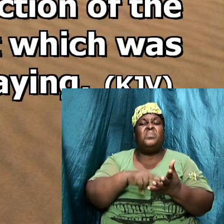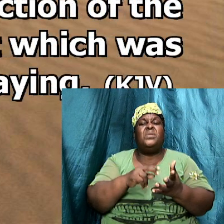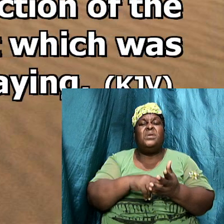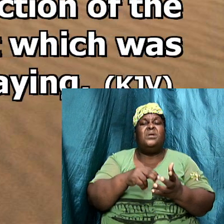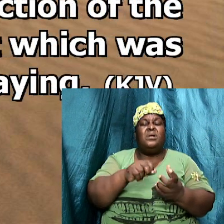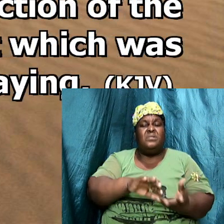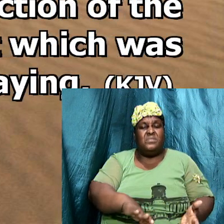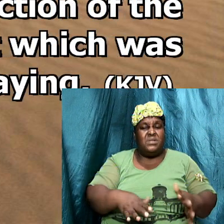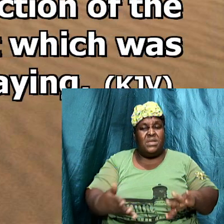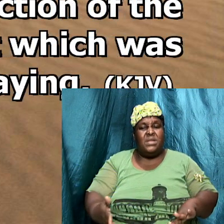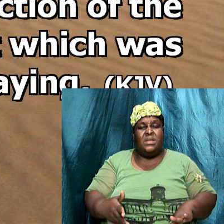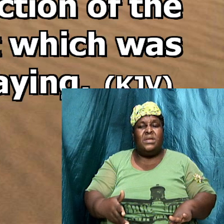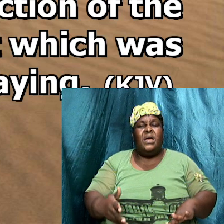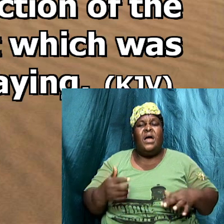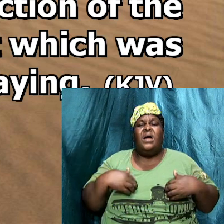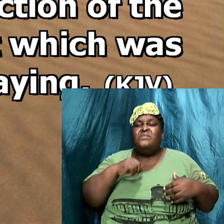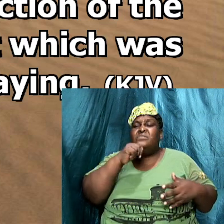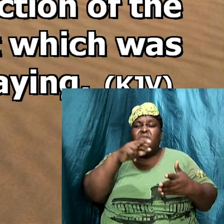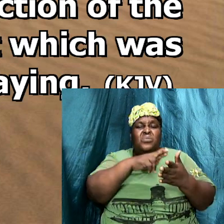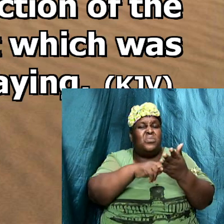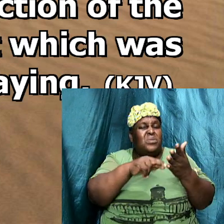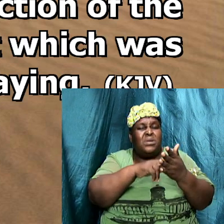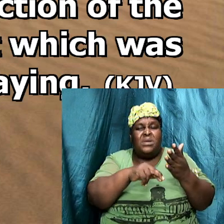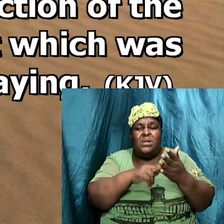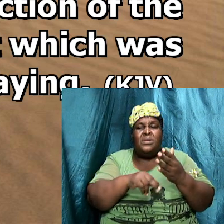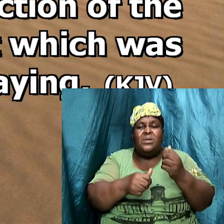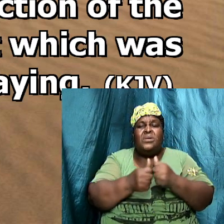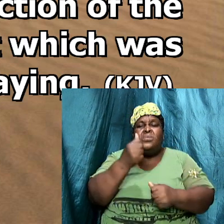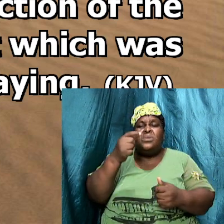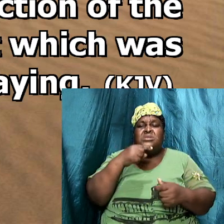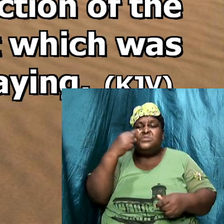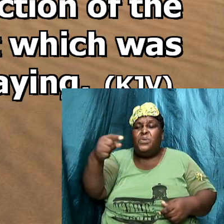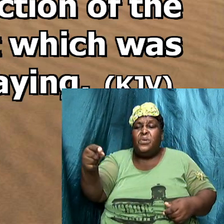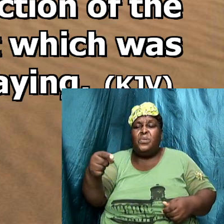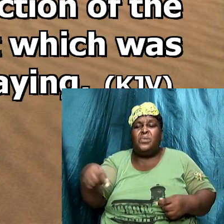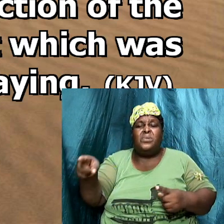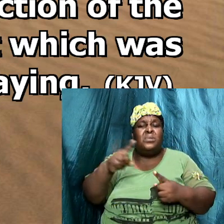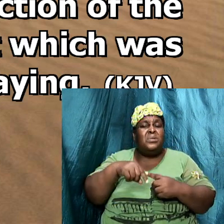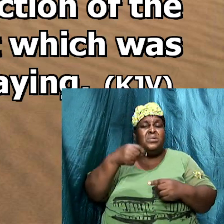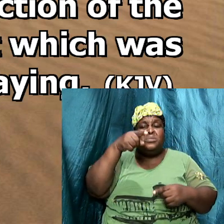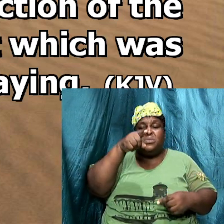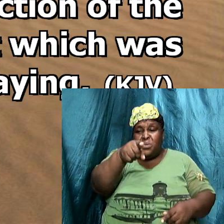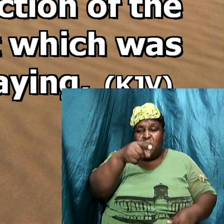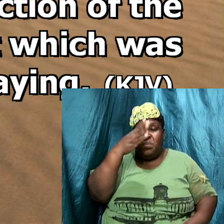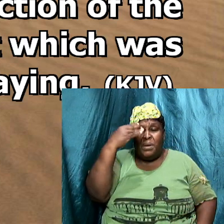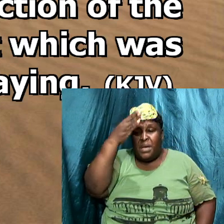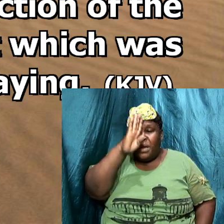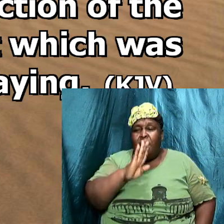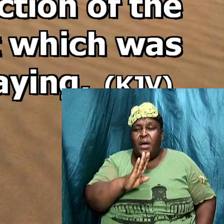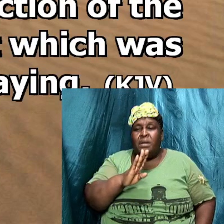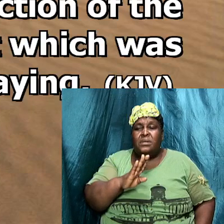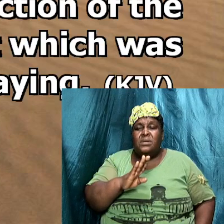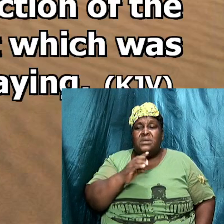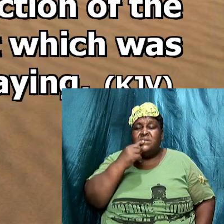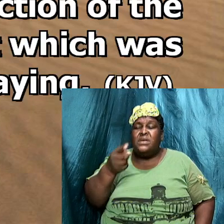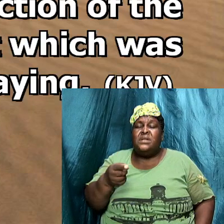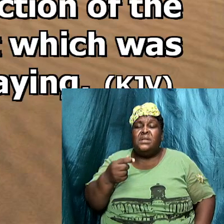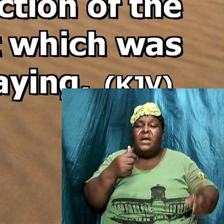read that which was spoken unto you by God saying I am the God